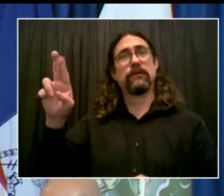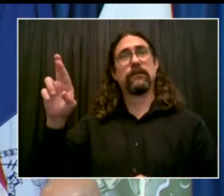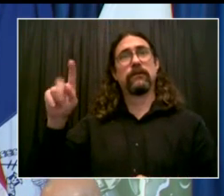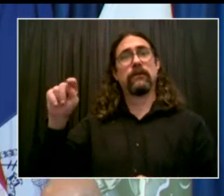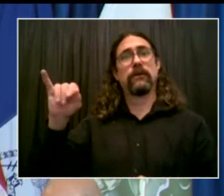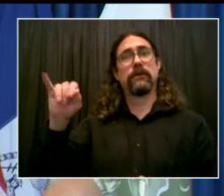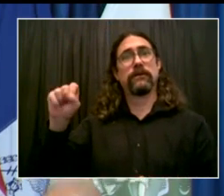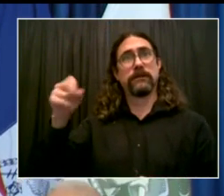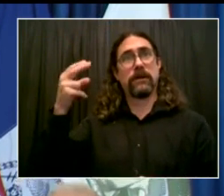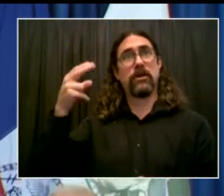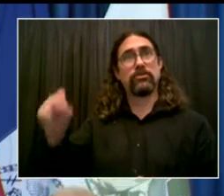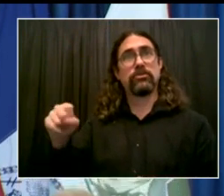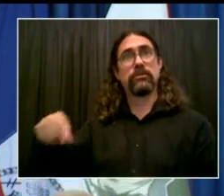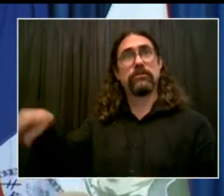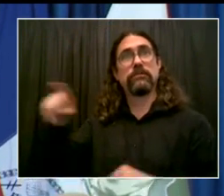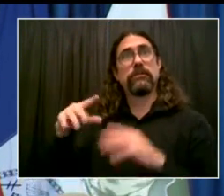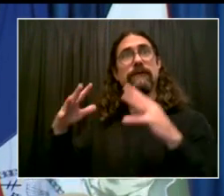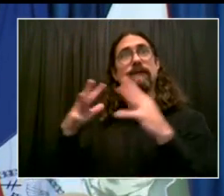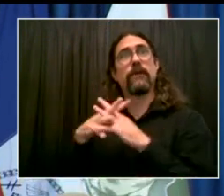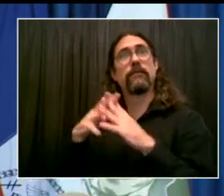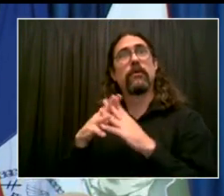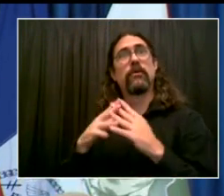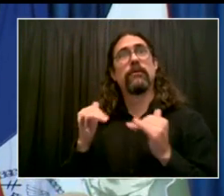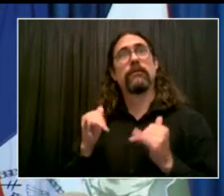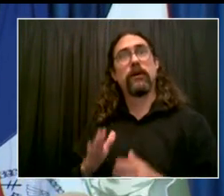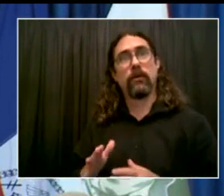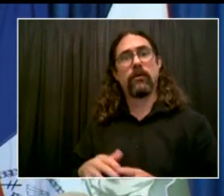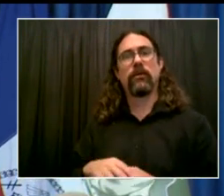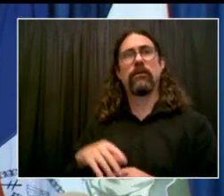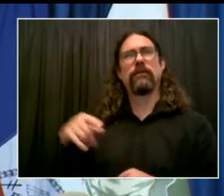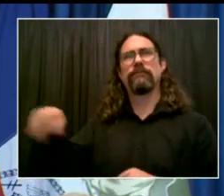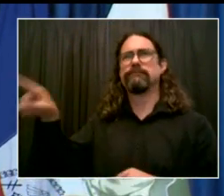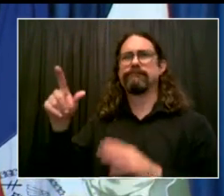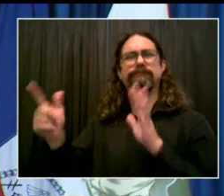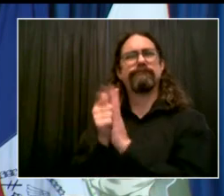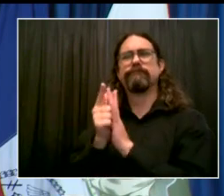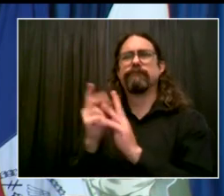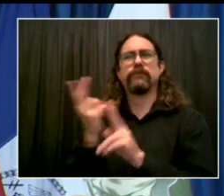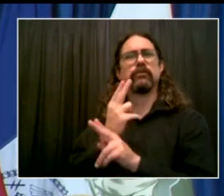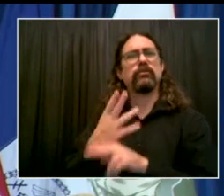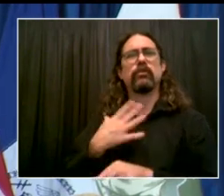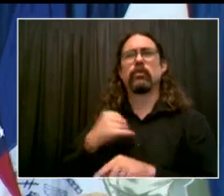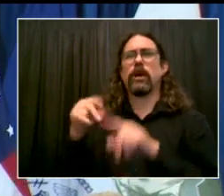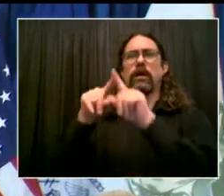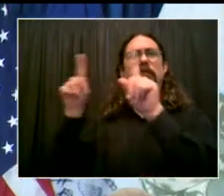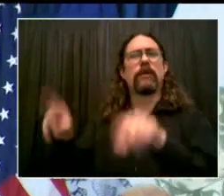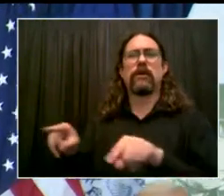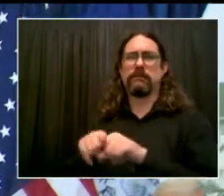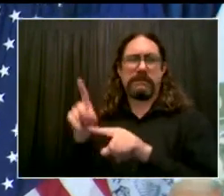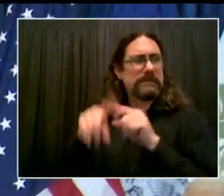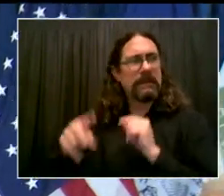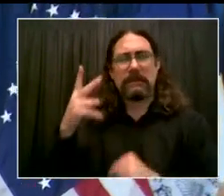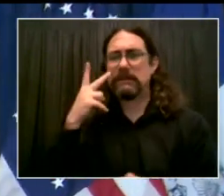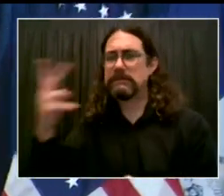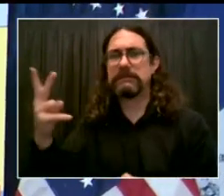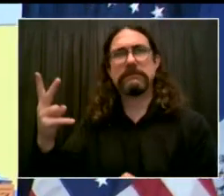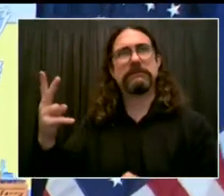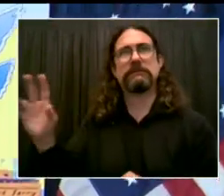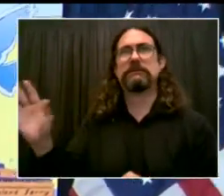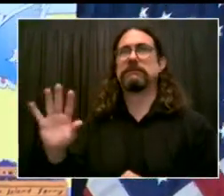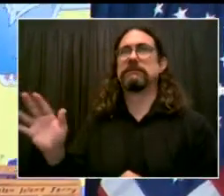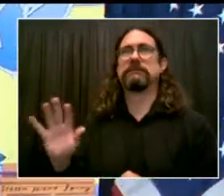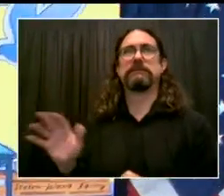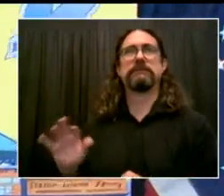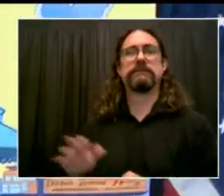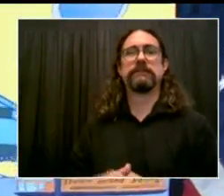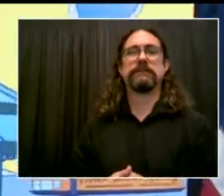Yeah. Okay. So, Jimmy, congratulations again. Thank you. I really want to give you credit. What did you care about? You